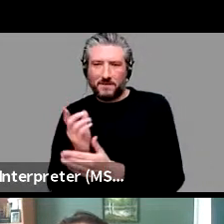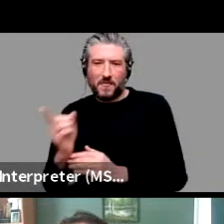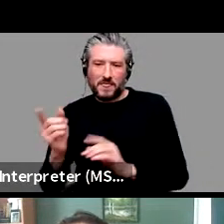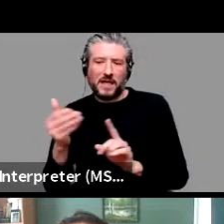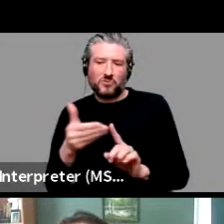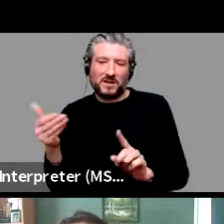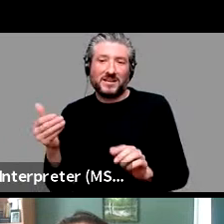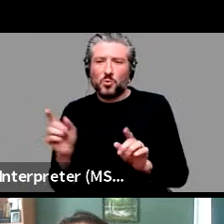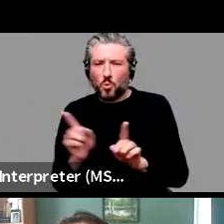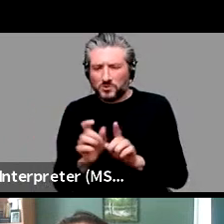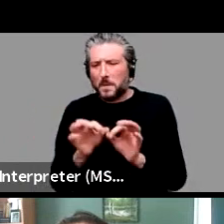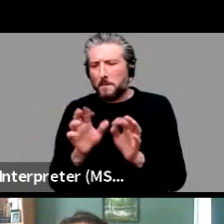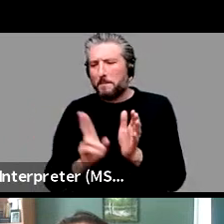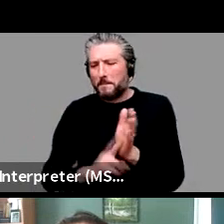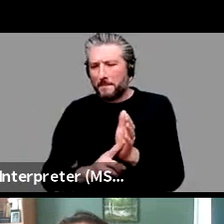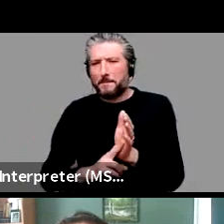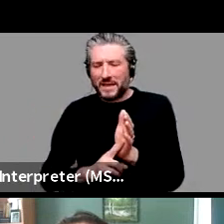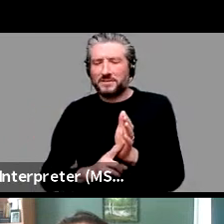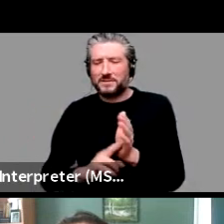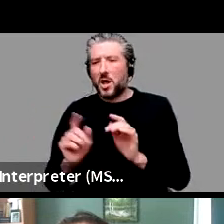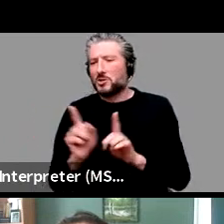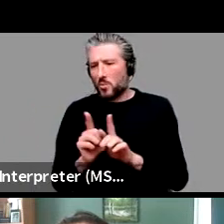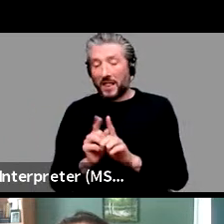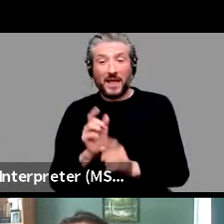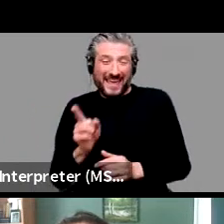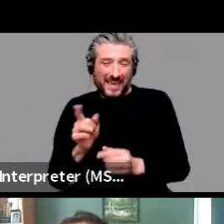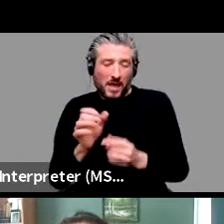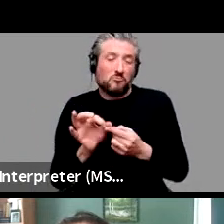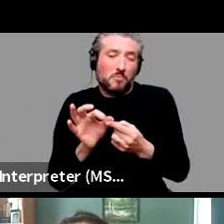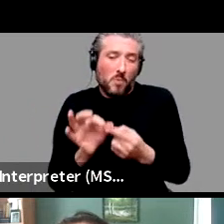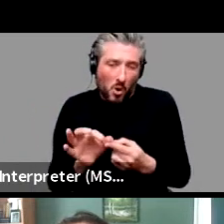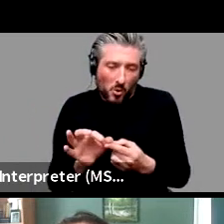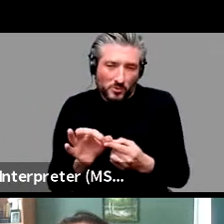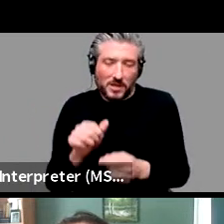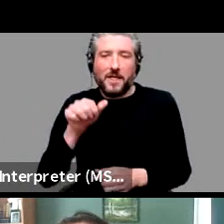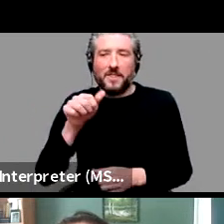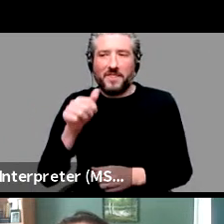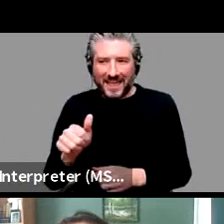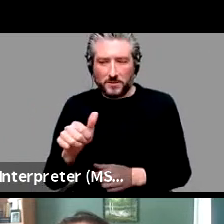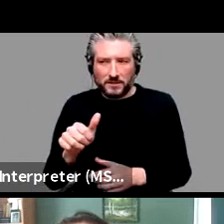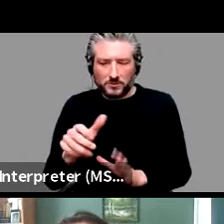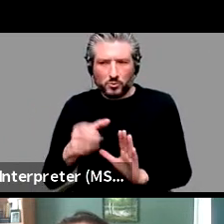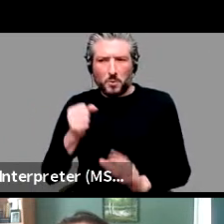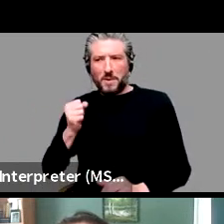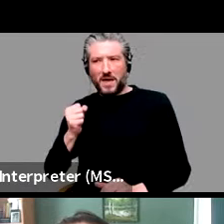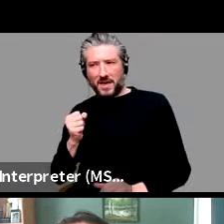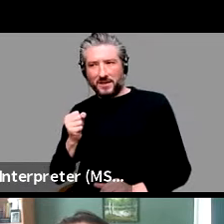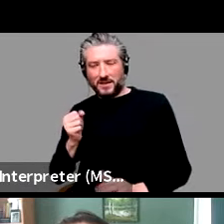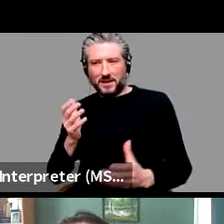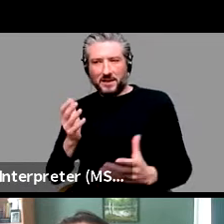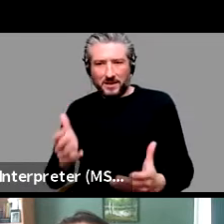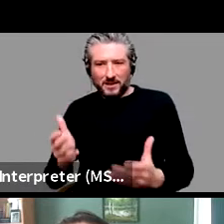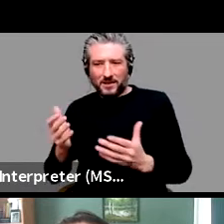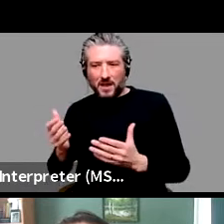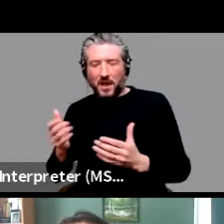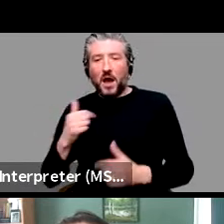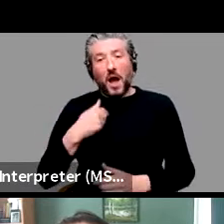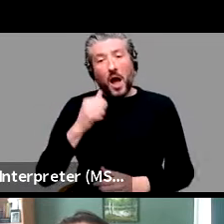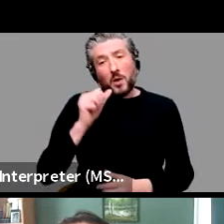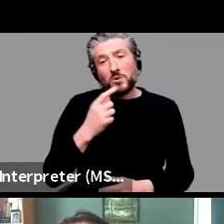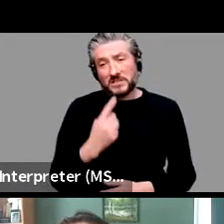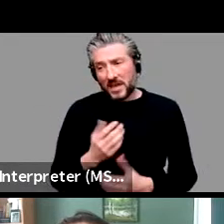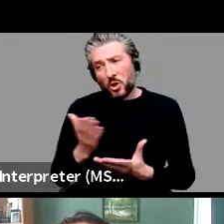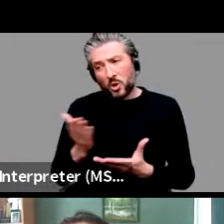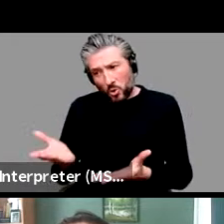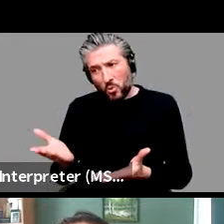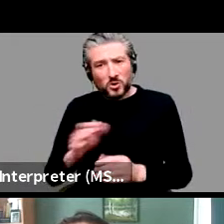like, you know, Ben proposed that and then he kind of took it back. And, and I, I would have said, if I would have said to him,